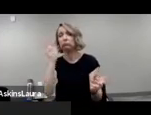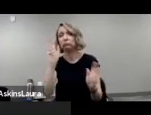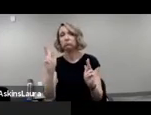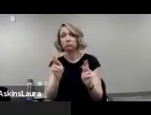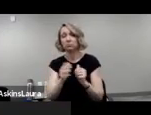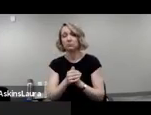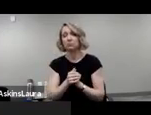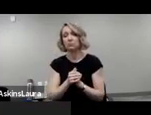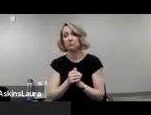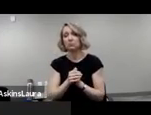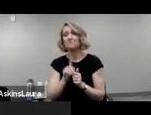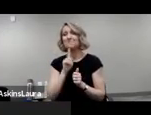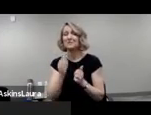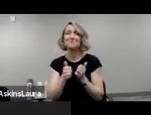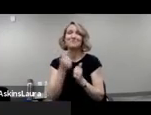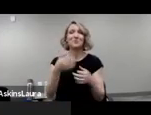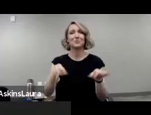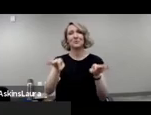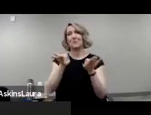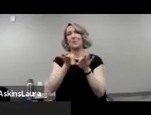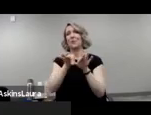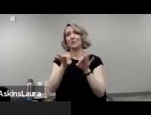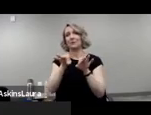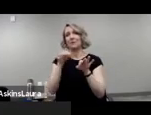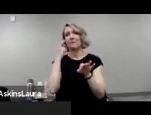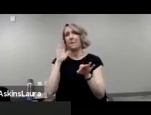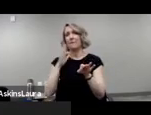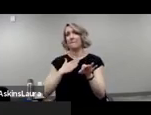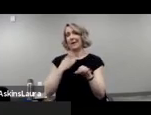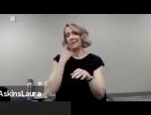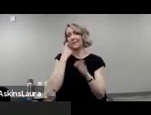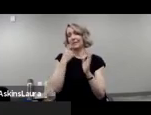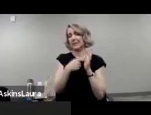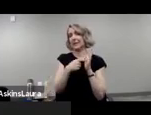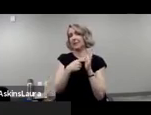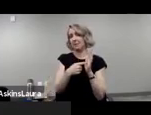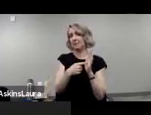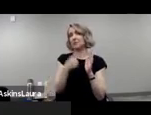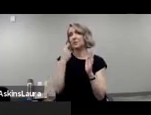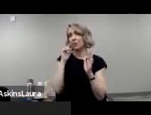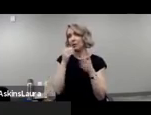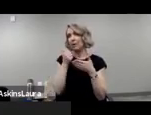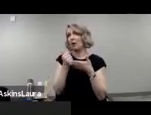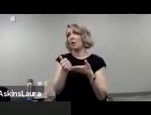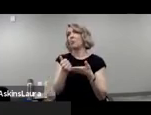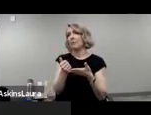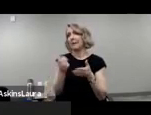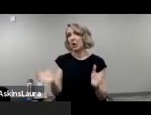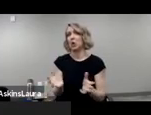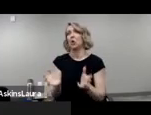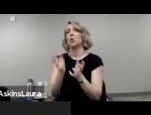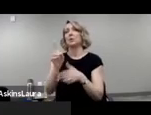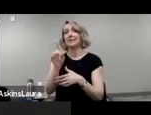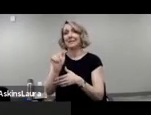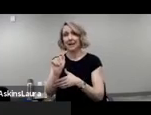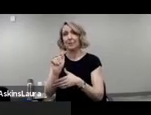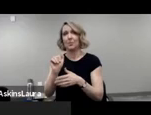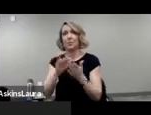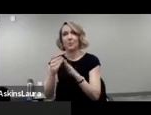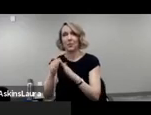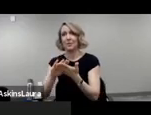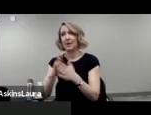in the above example of getting the disabled community involved is